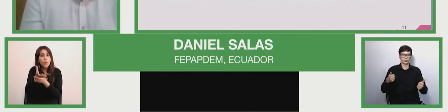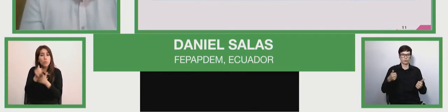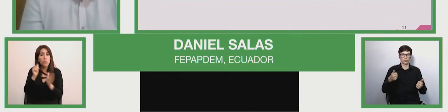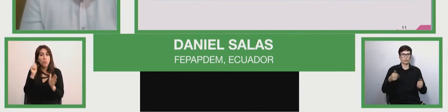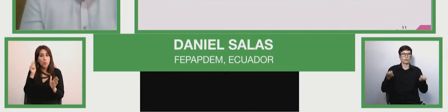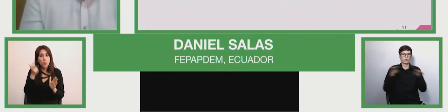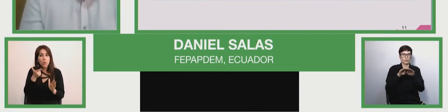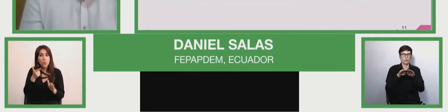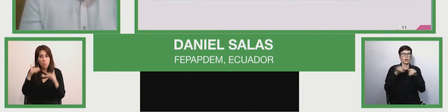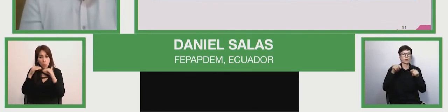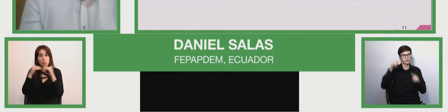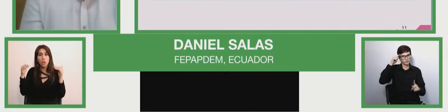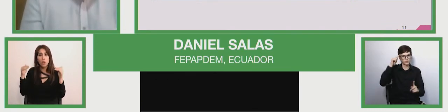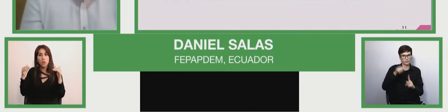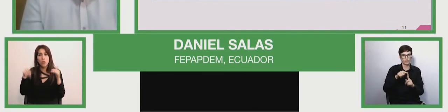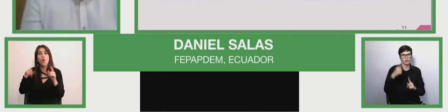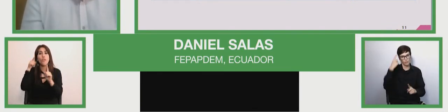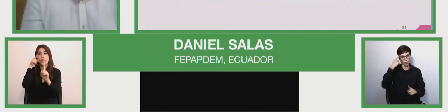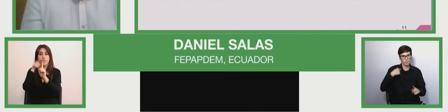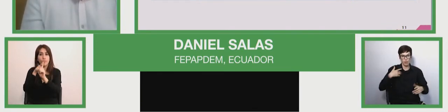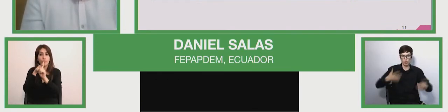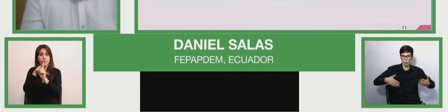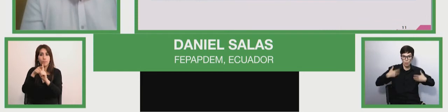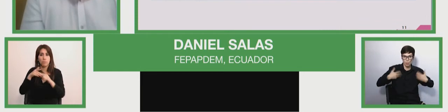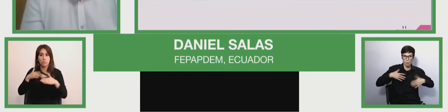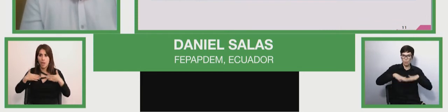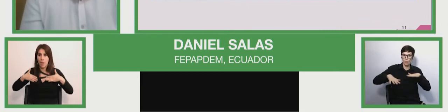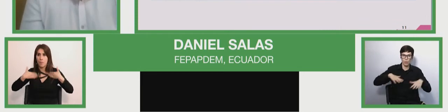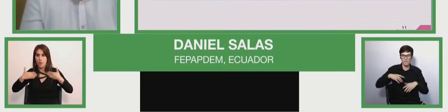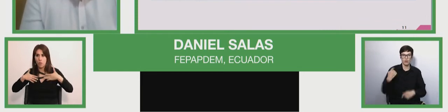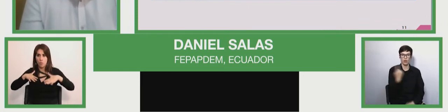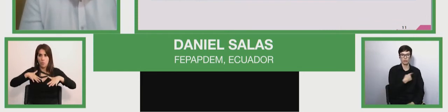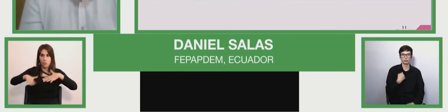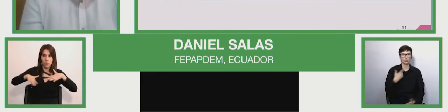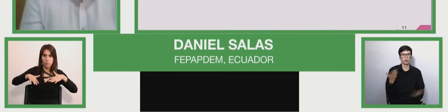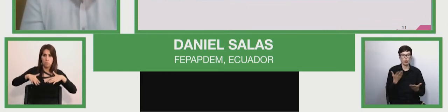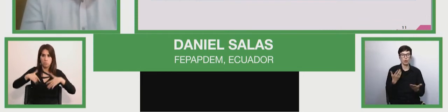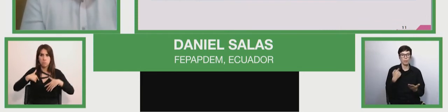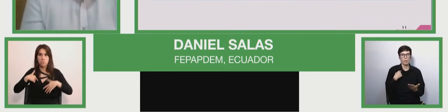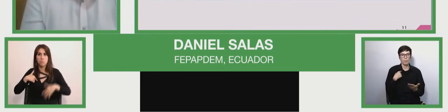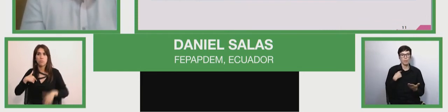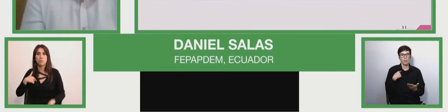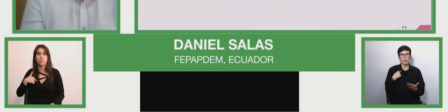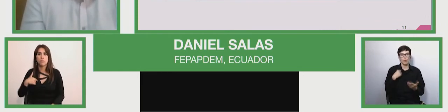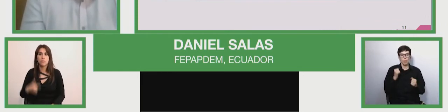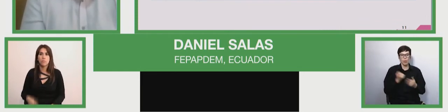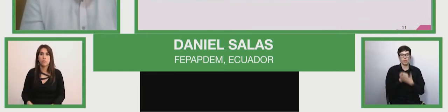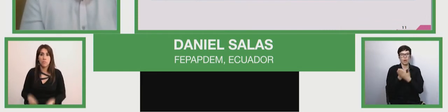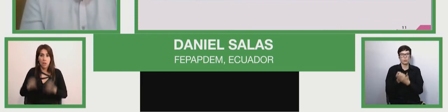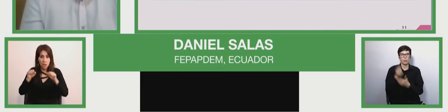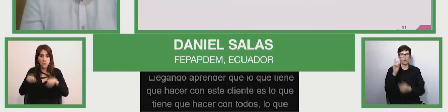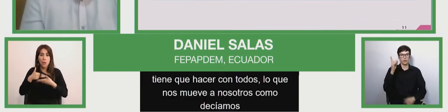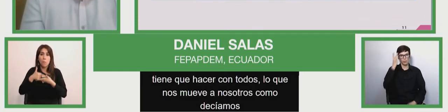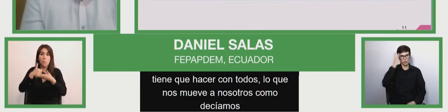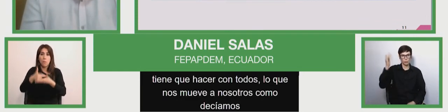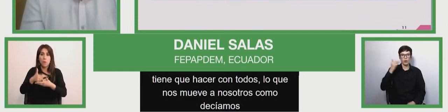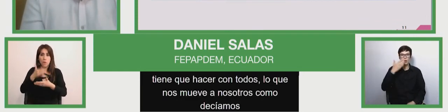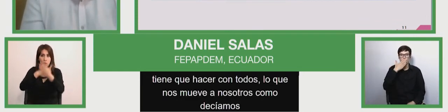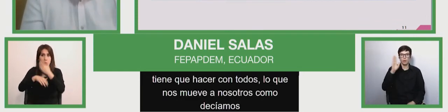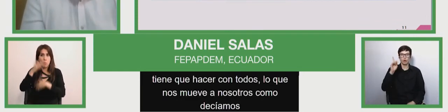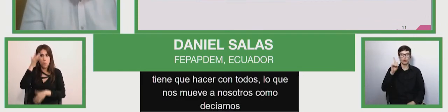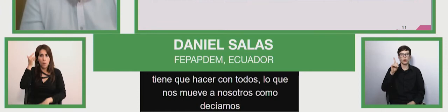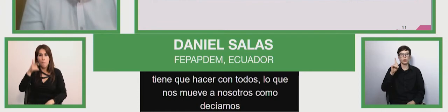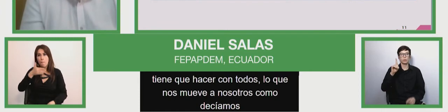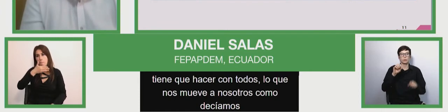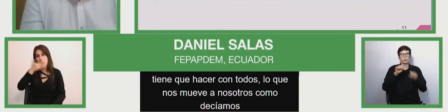go want to go there you know what moves us as i stated is that through the intervention of international disability to create a better